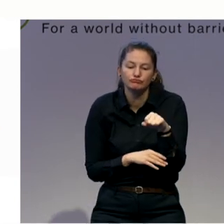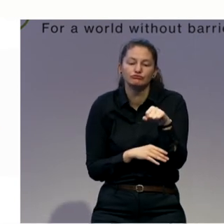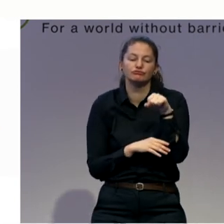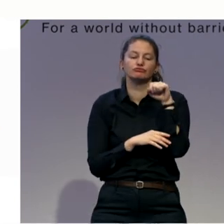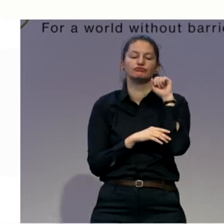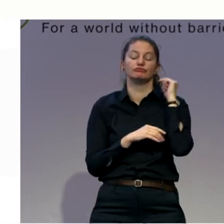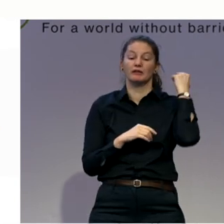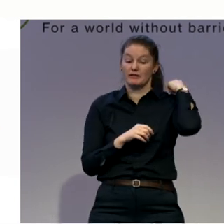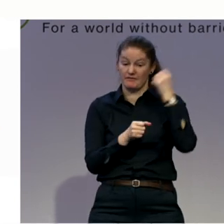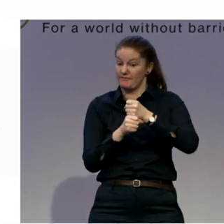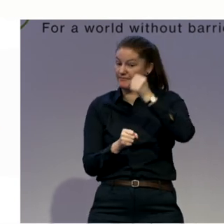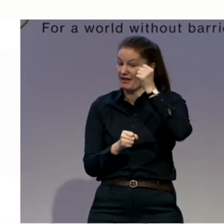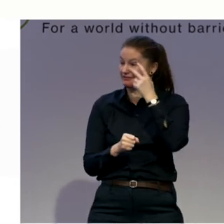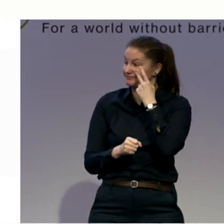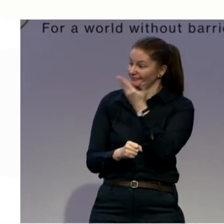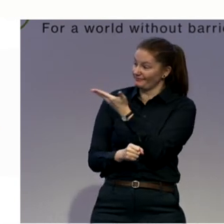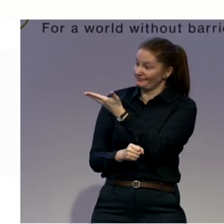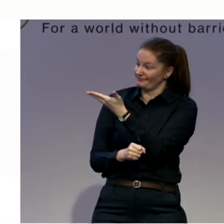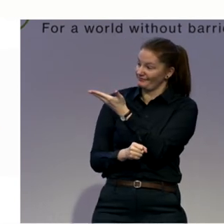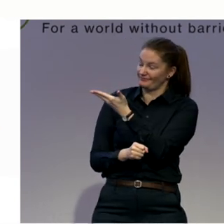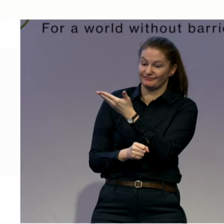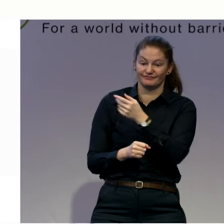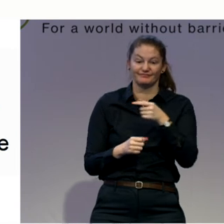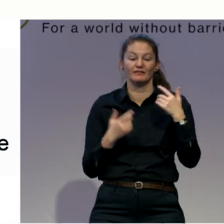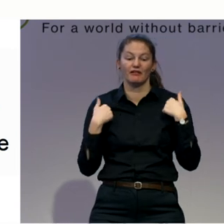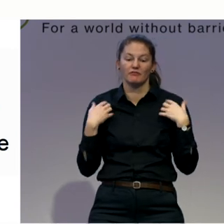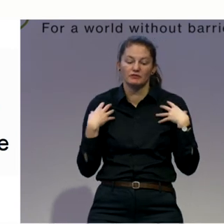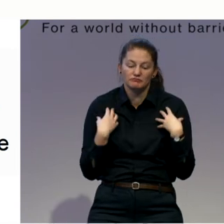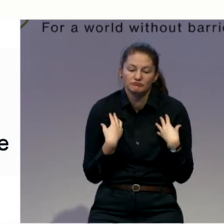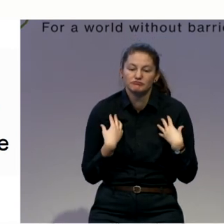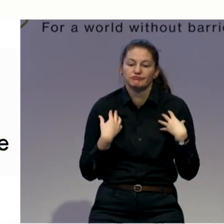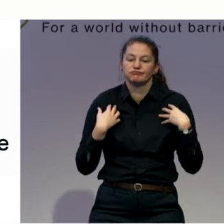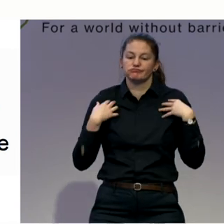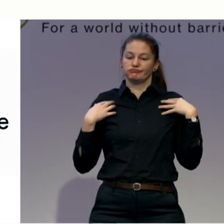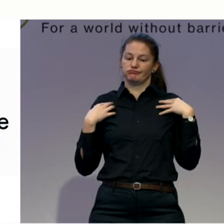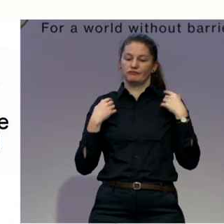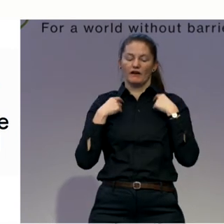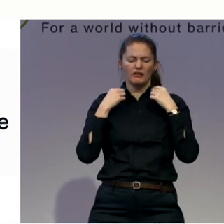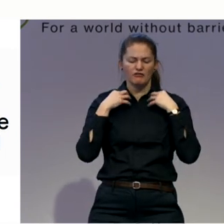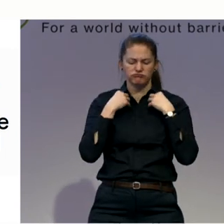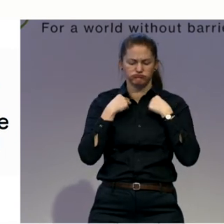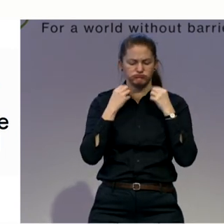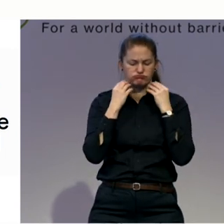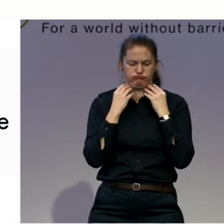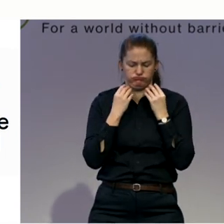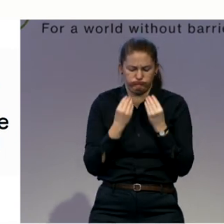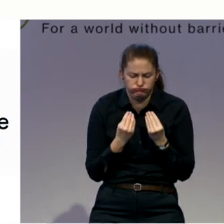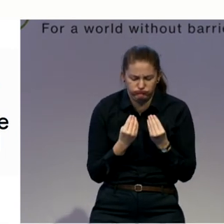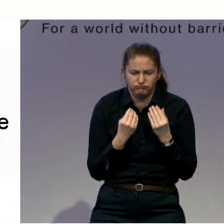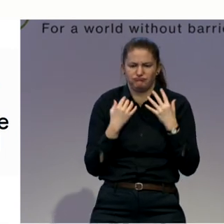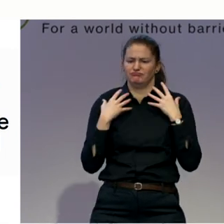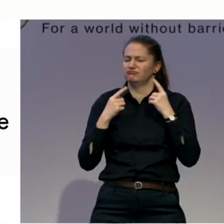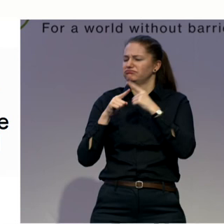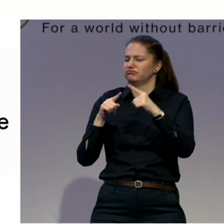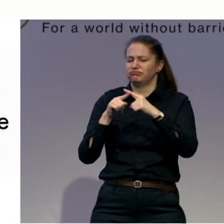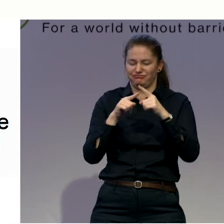done like this. And extension, it goes different way. So flexion your spine is moving forward